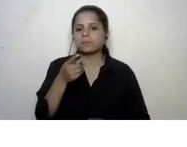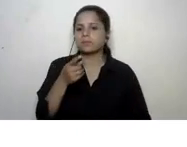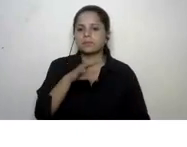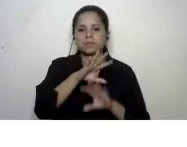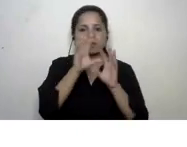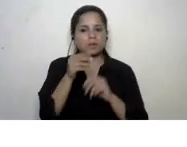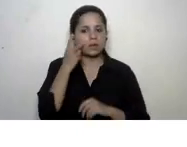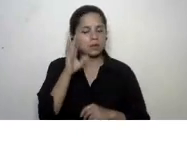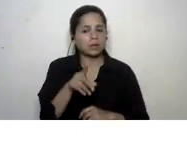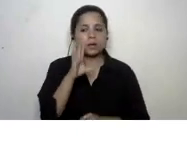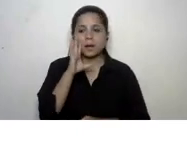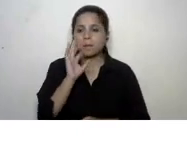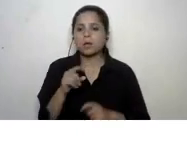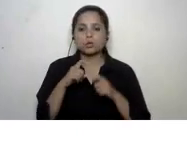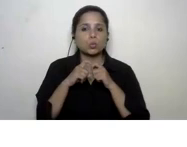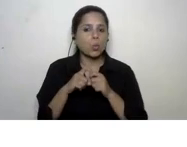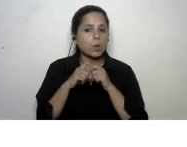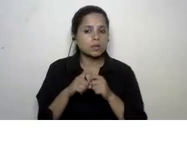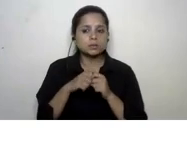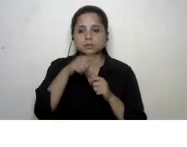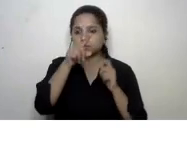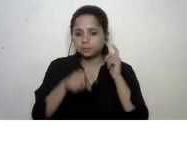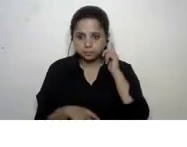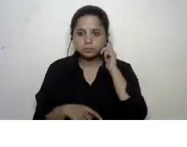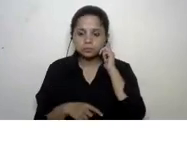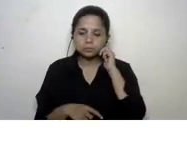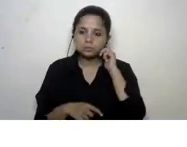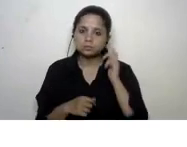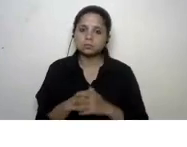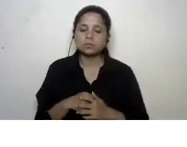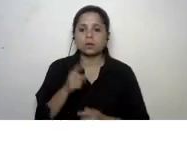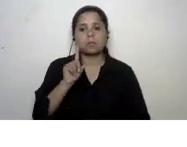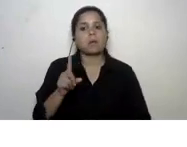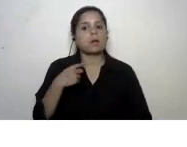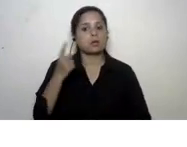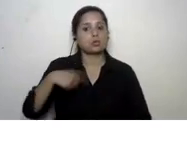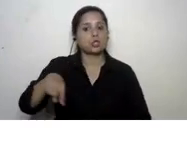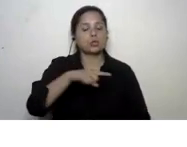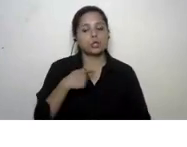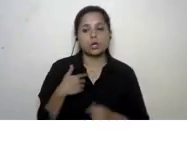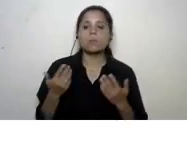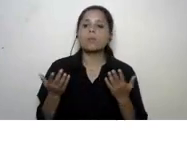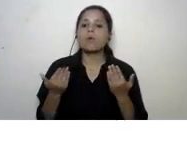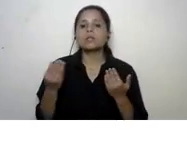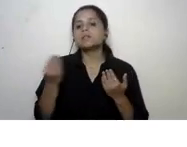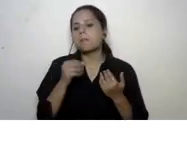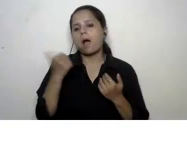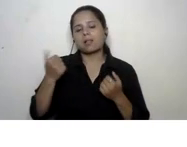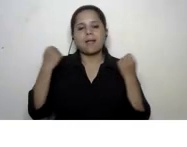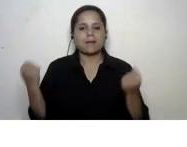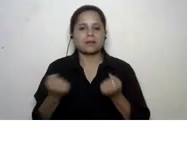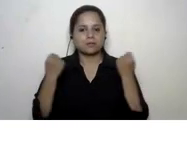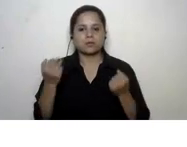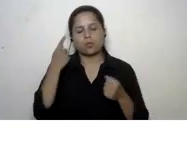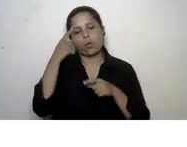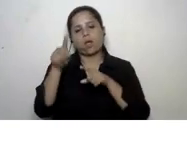deep and essential questions um but we could also bring in some other activities like